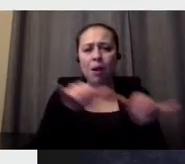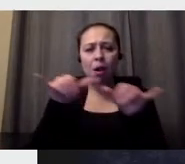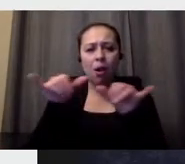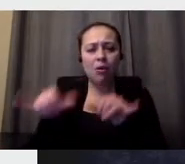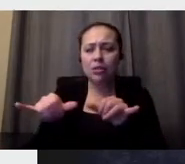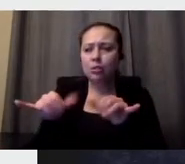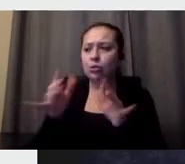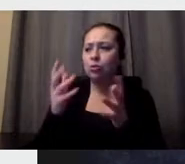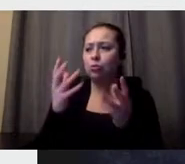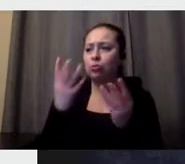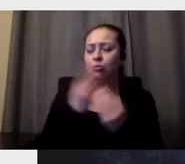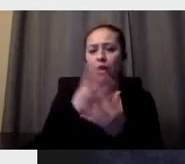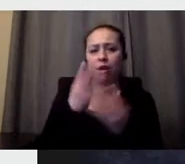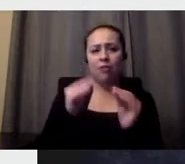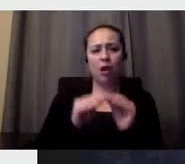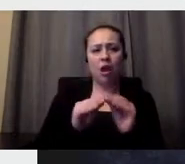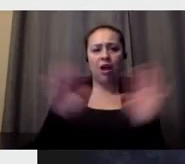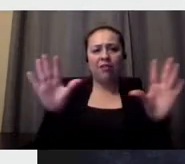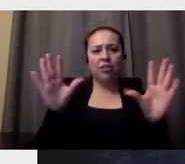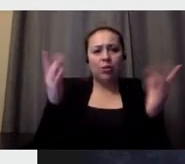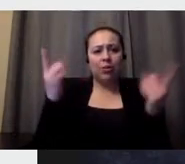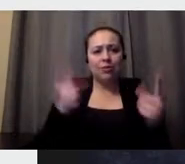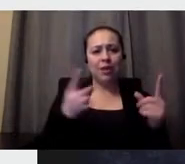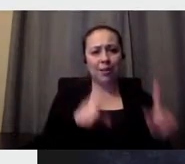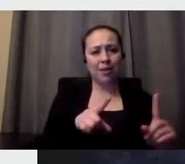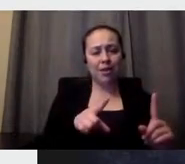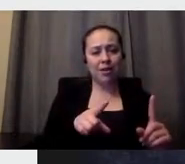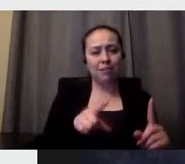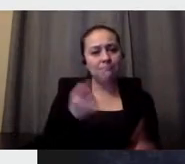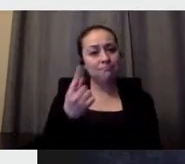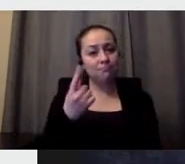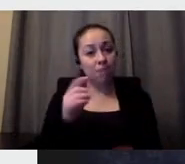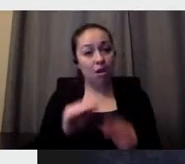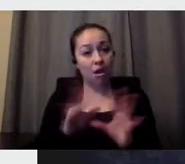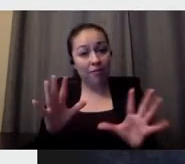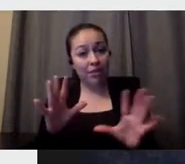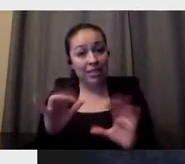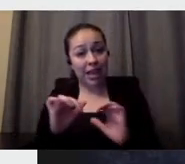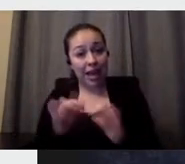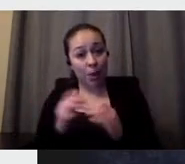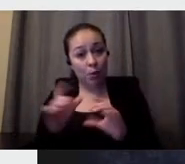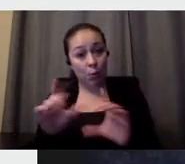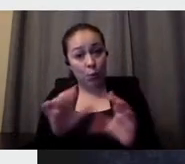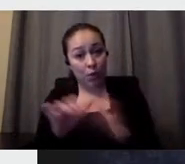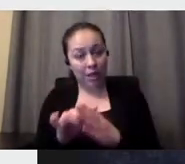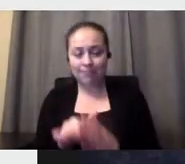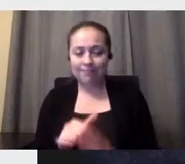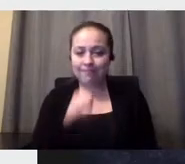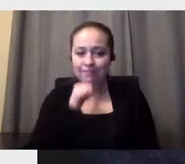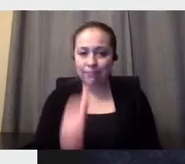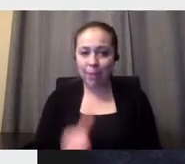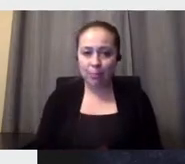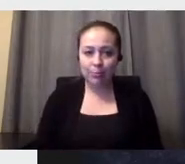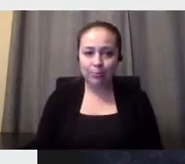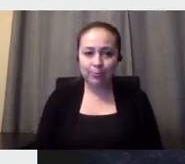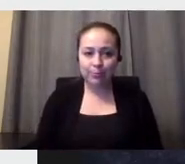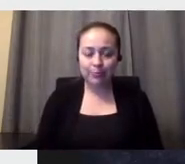obvious what is going on. But it's not obvious to do this. And one of the things that Massimo